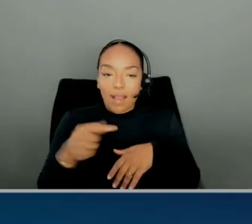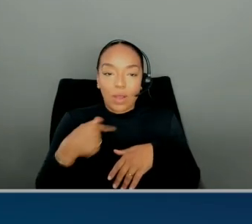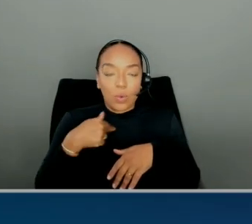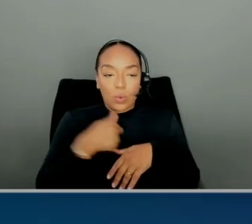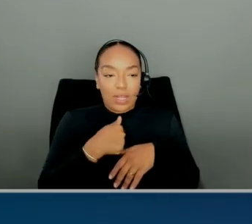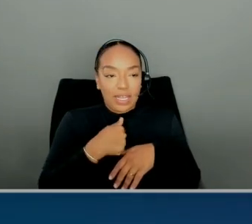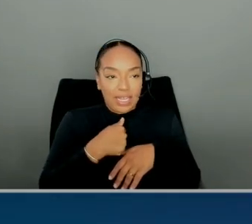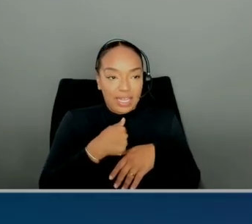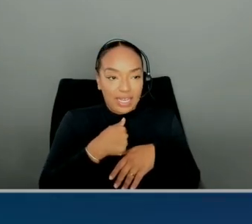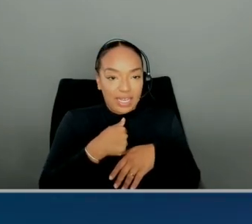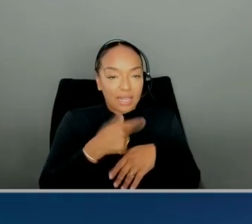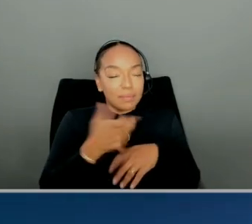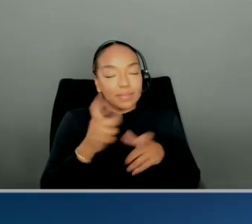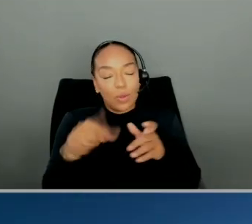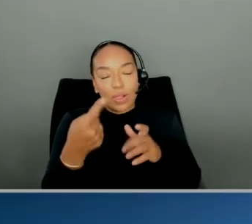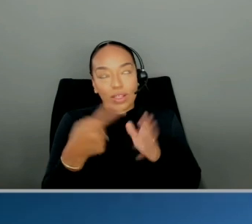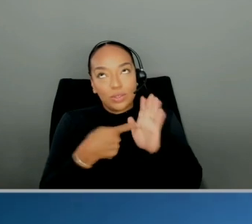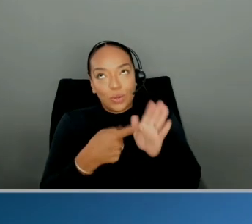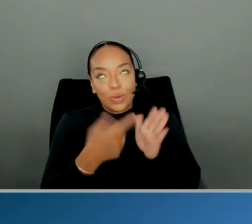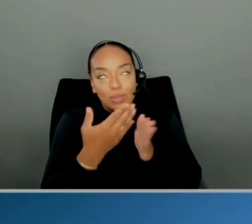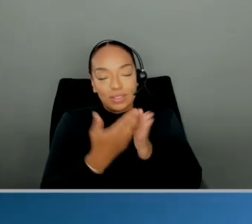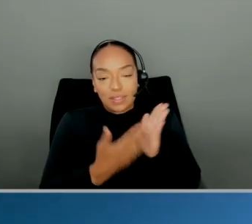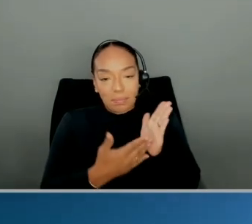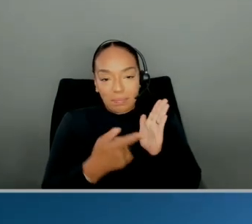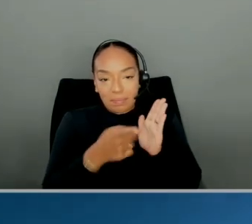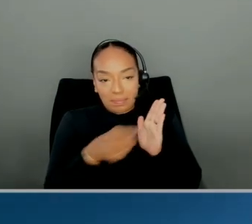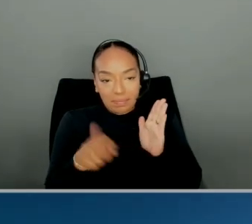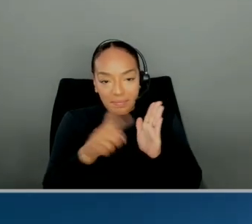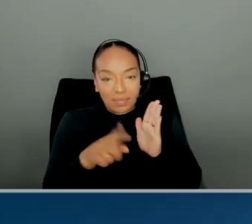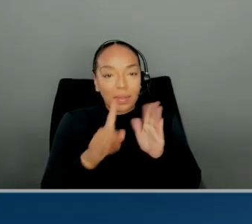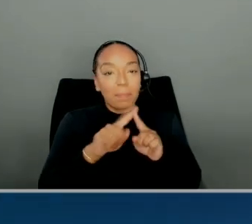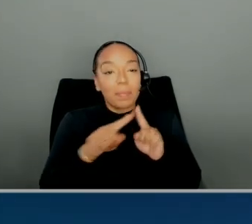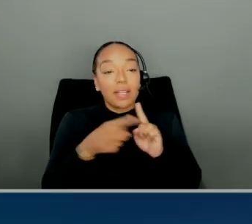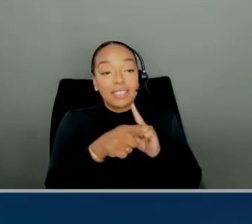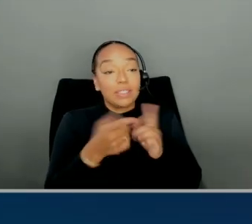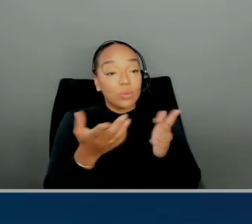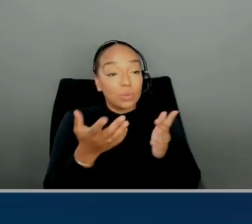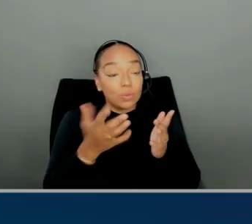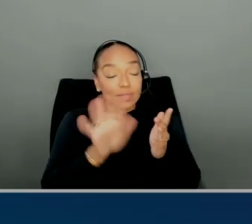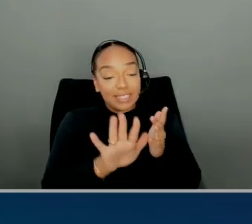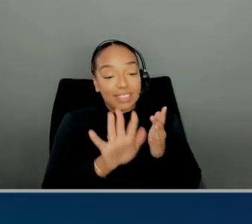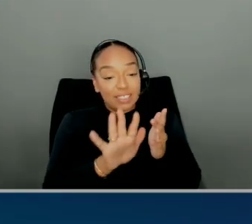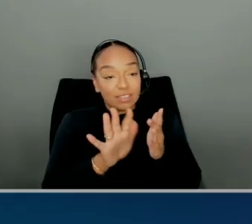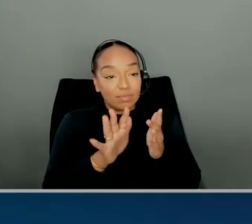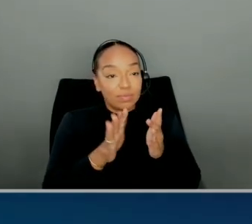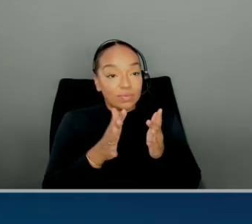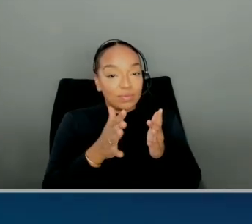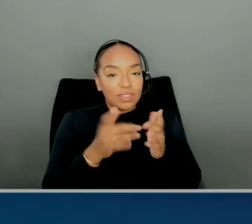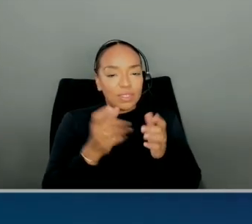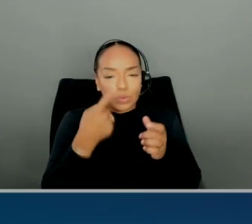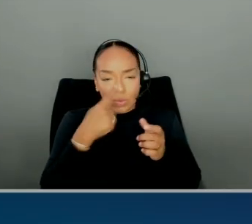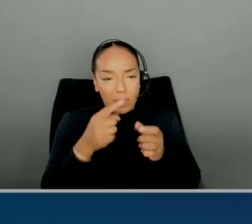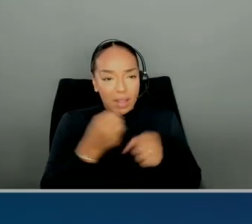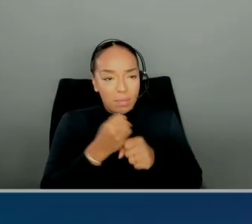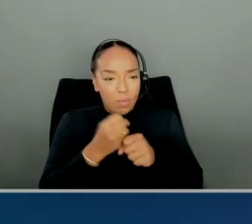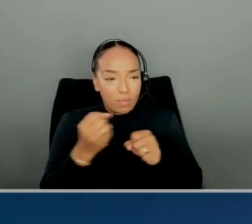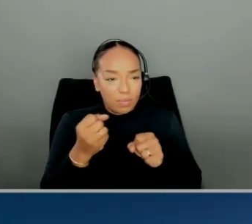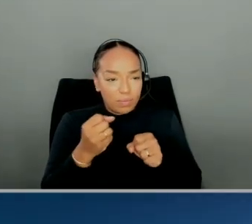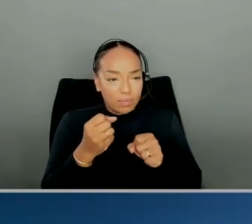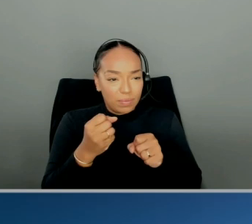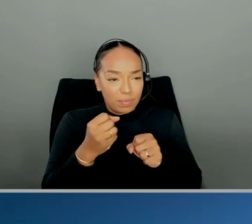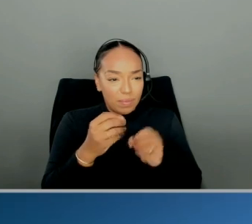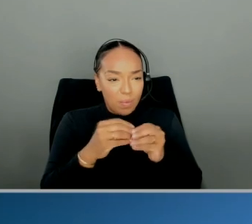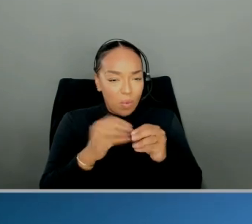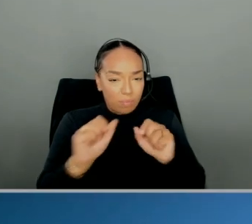I'm just showing you some code, but what it does is basically... Oh, could we make it a little bigger? My eyes are not that good.